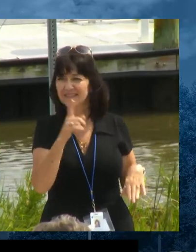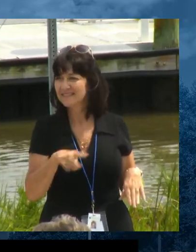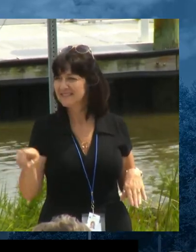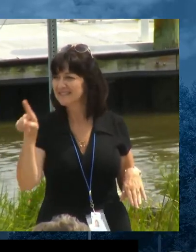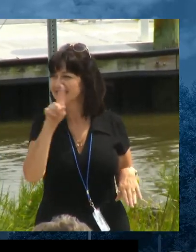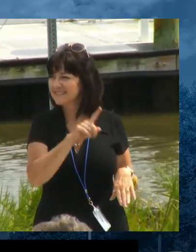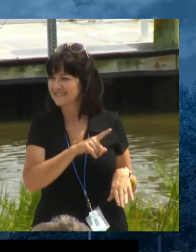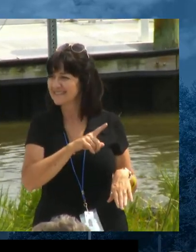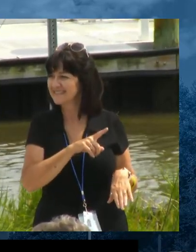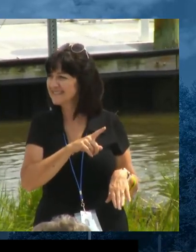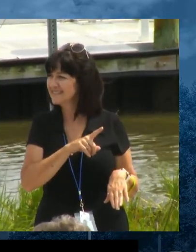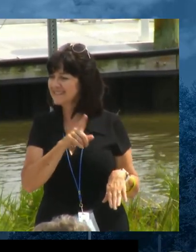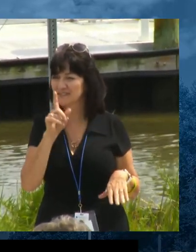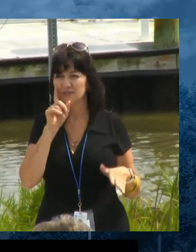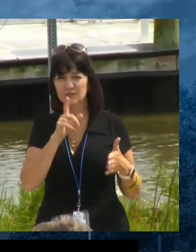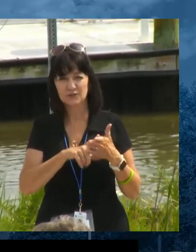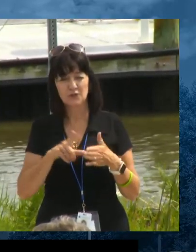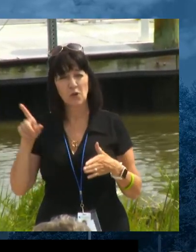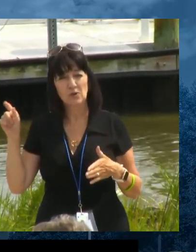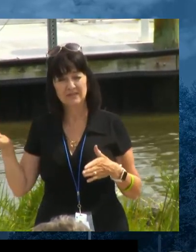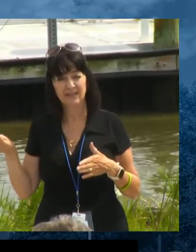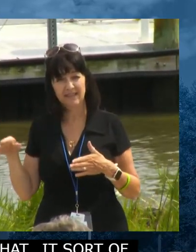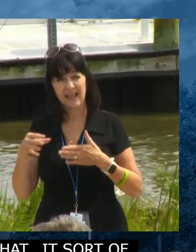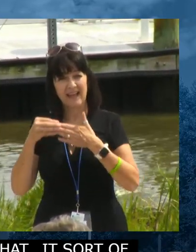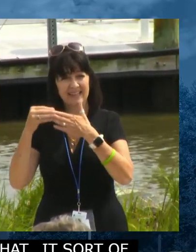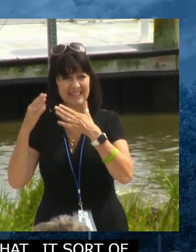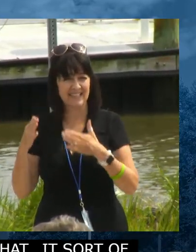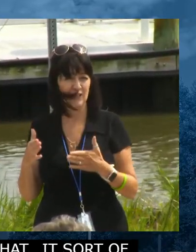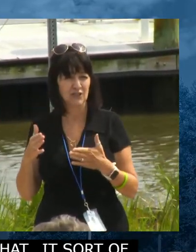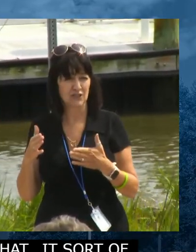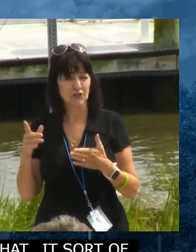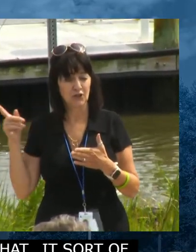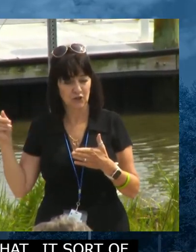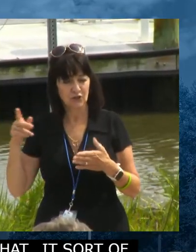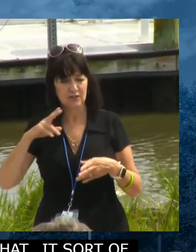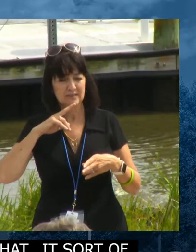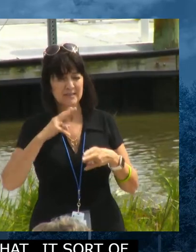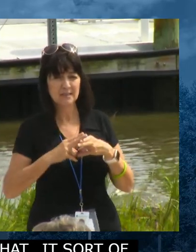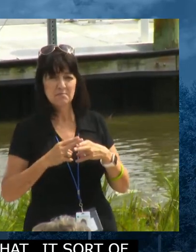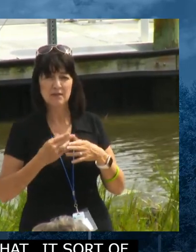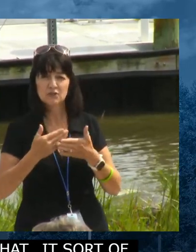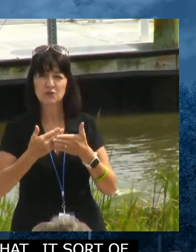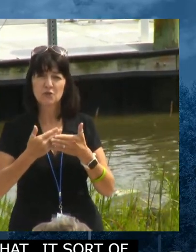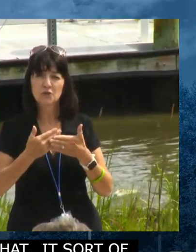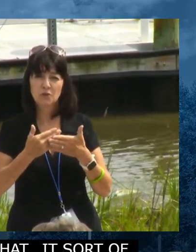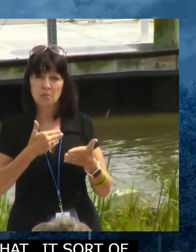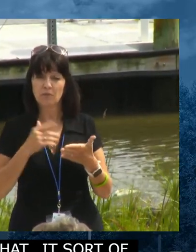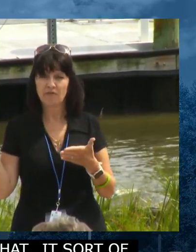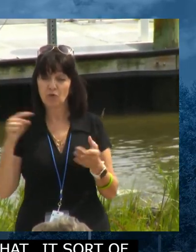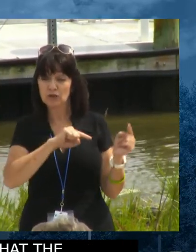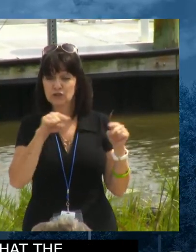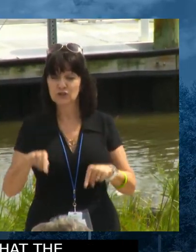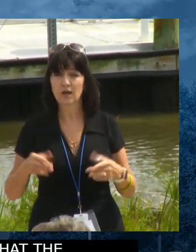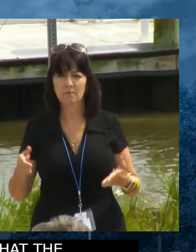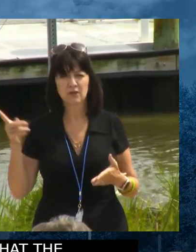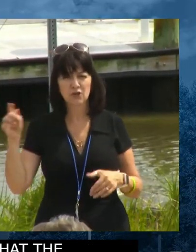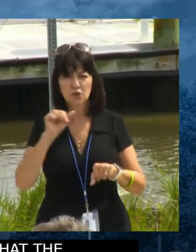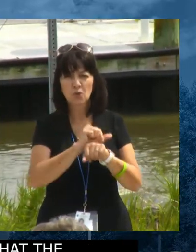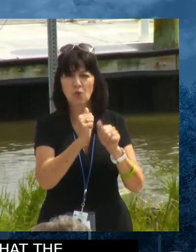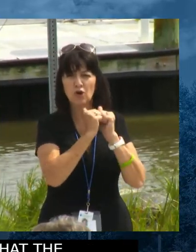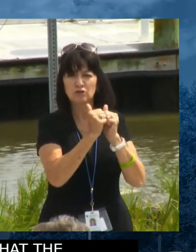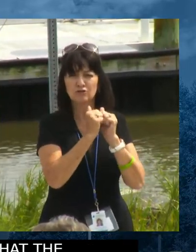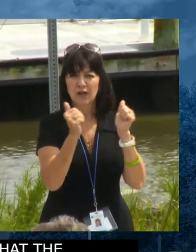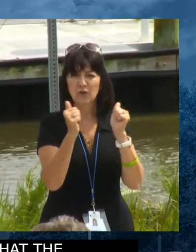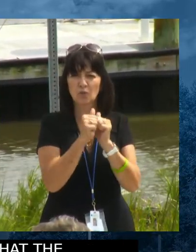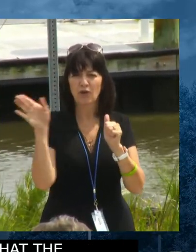point it out that the majority leader mentioned that before she came down, she was working with her personal trainer. I know I got up